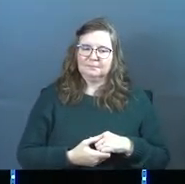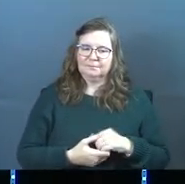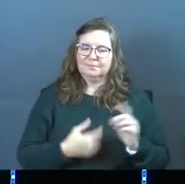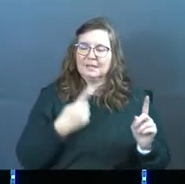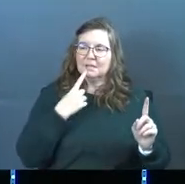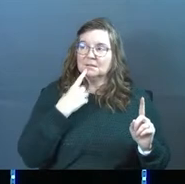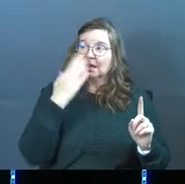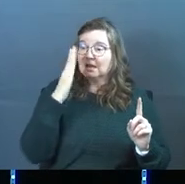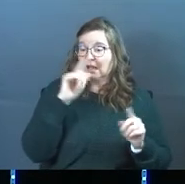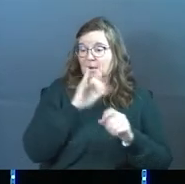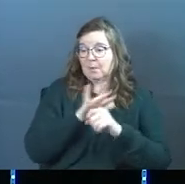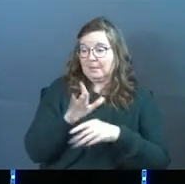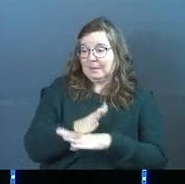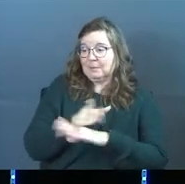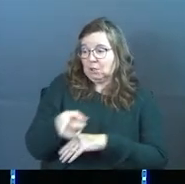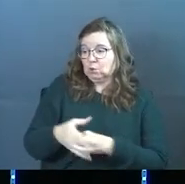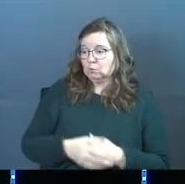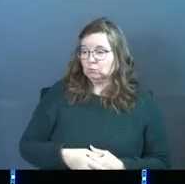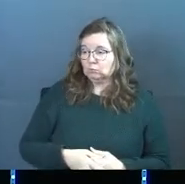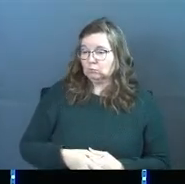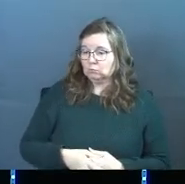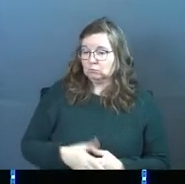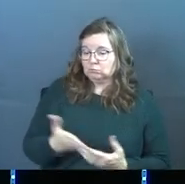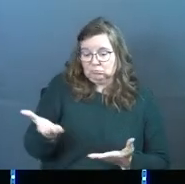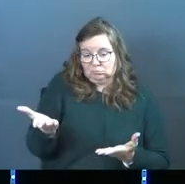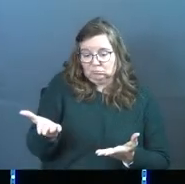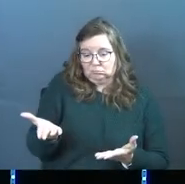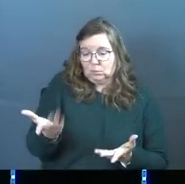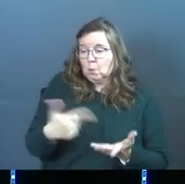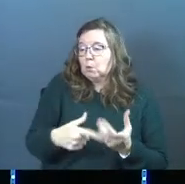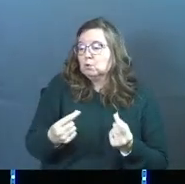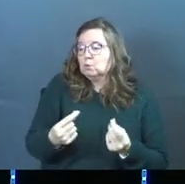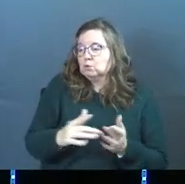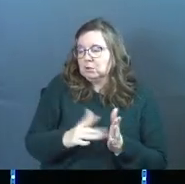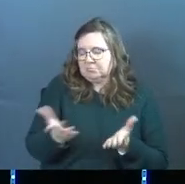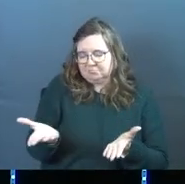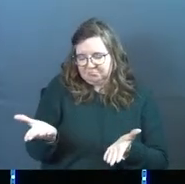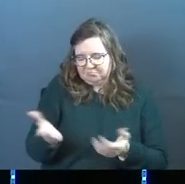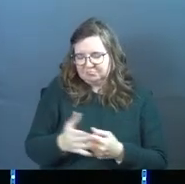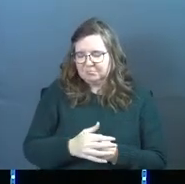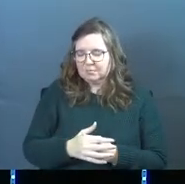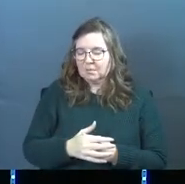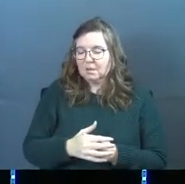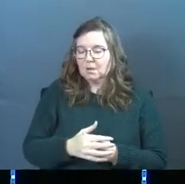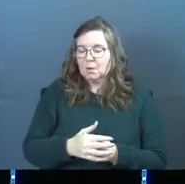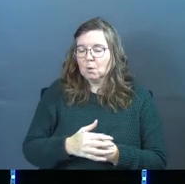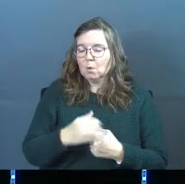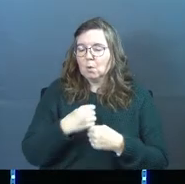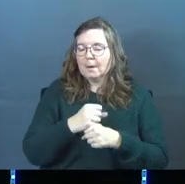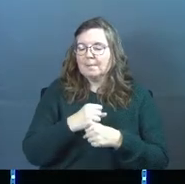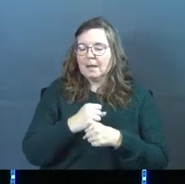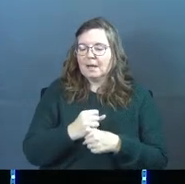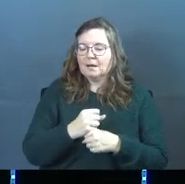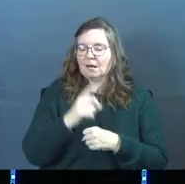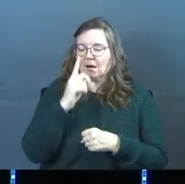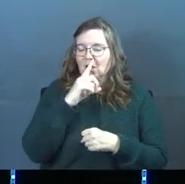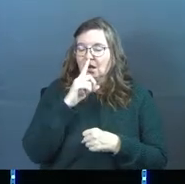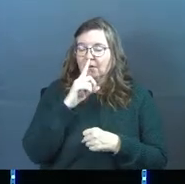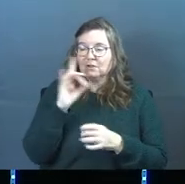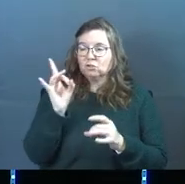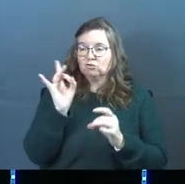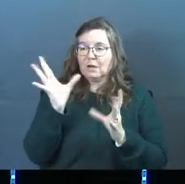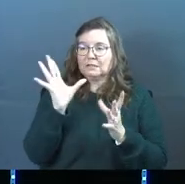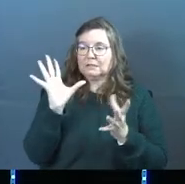He's saying, God promised he'd protect you. So here's what we're going to do, Jesus. We're going to manufacture an artificial